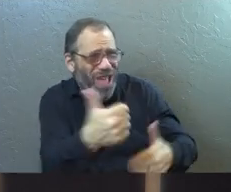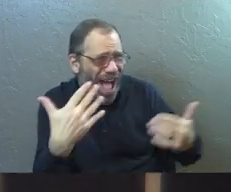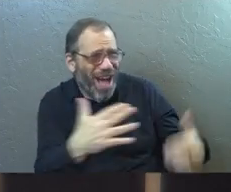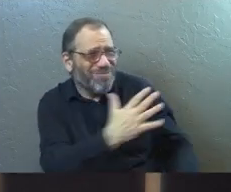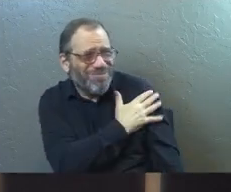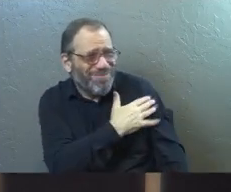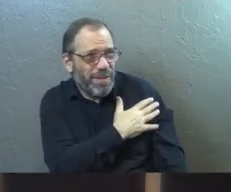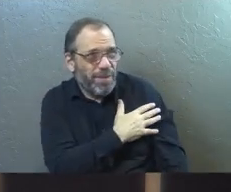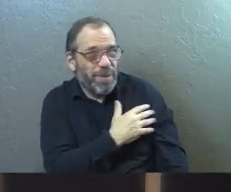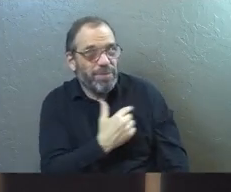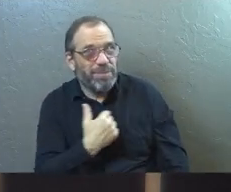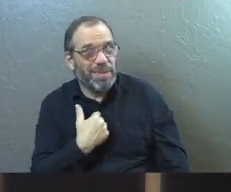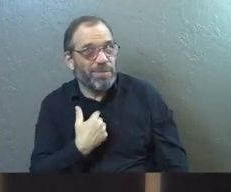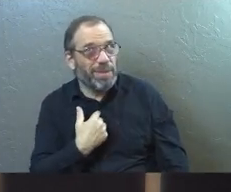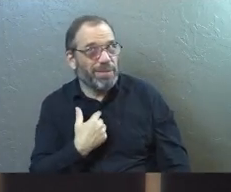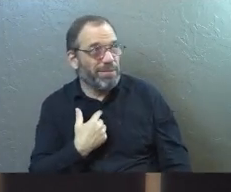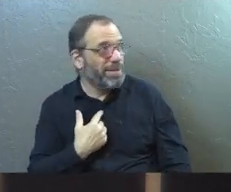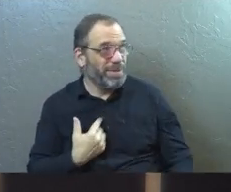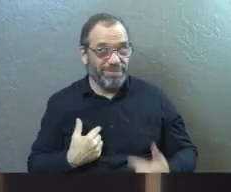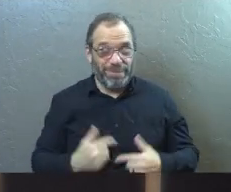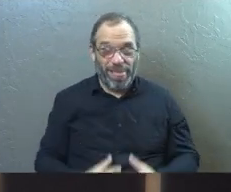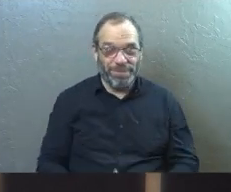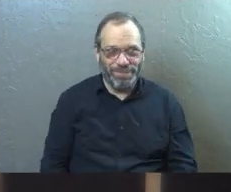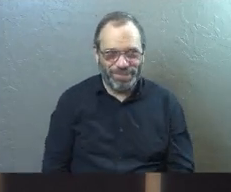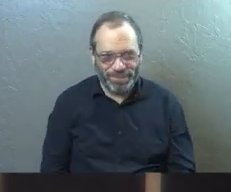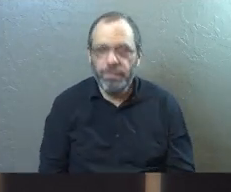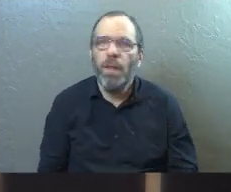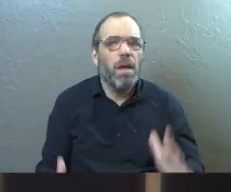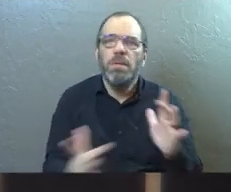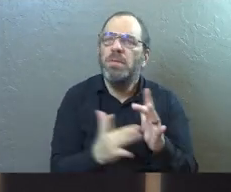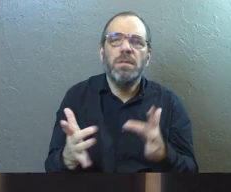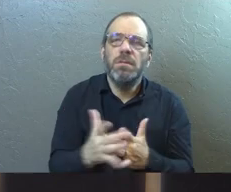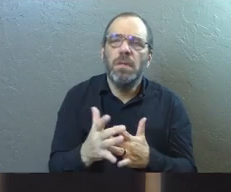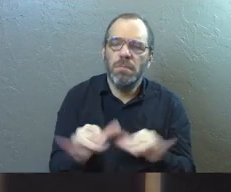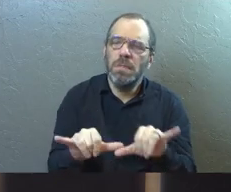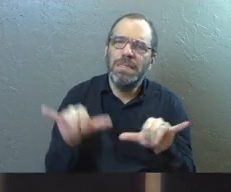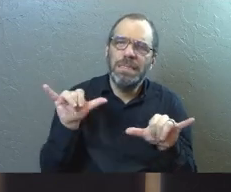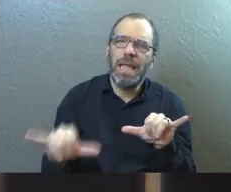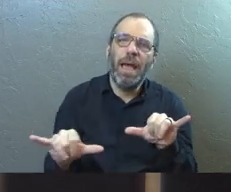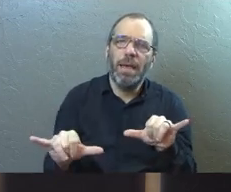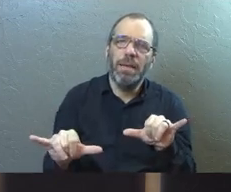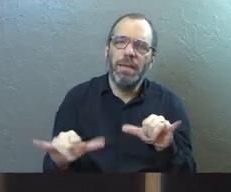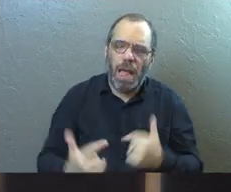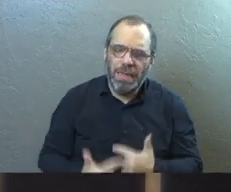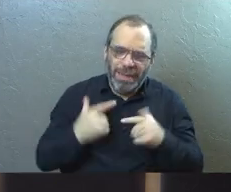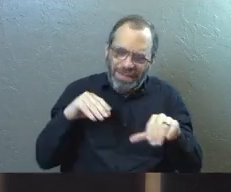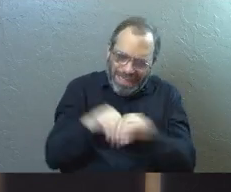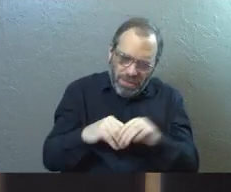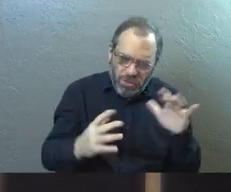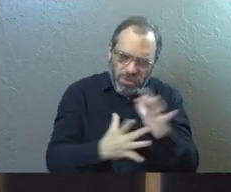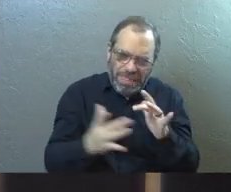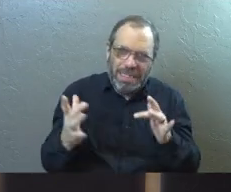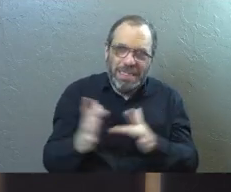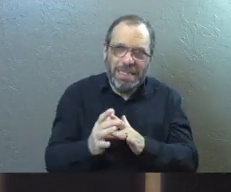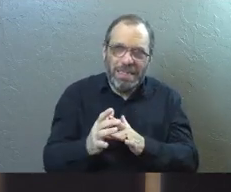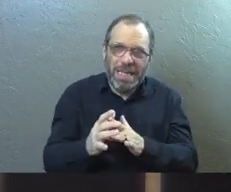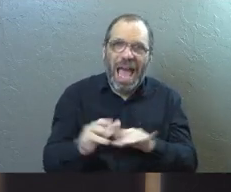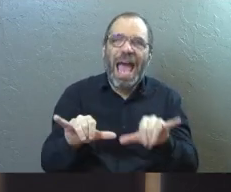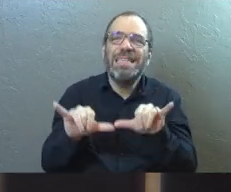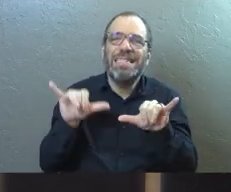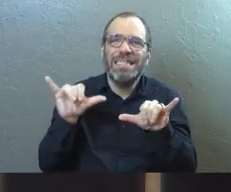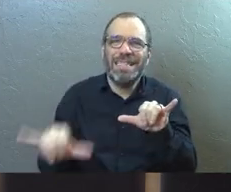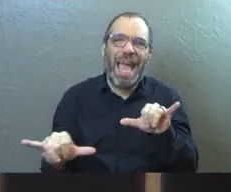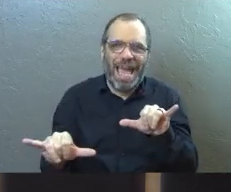That's just me. That one is just me. Jesus says, stay put. Live in Jesus and don't leave.